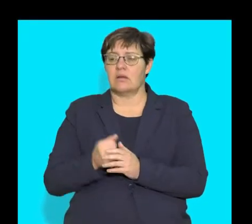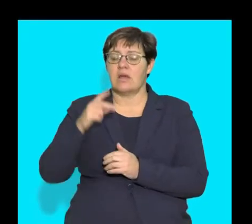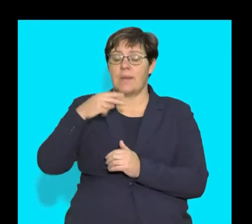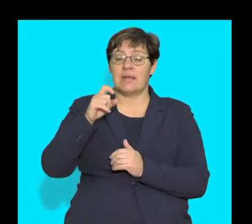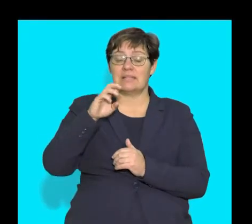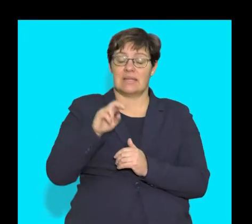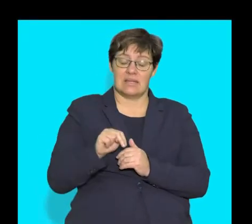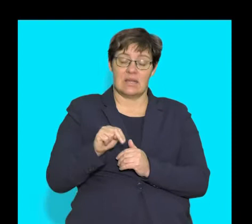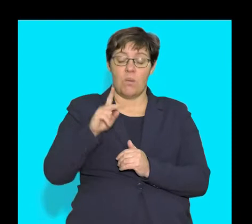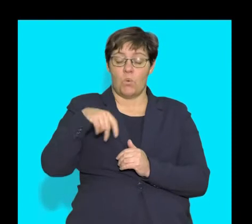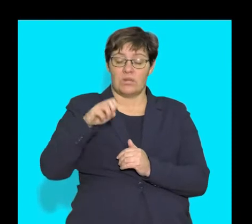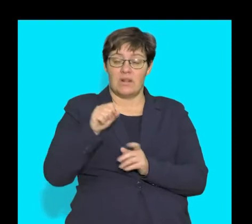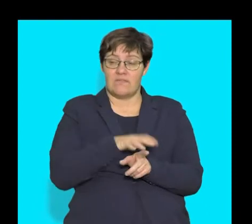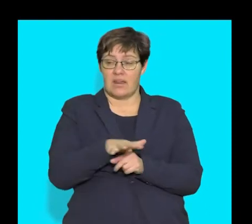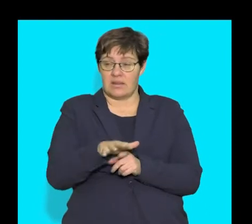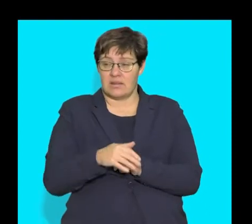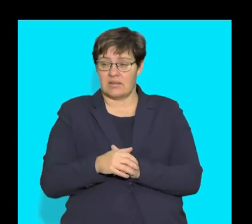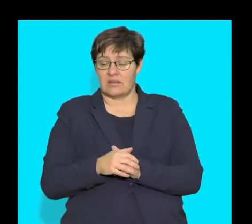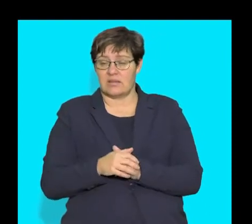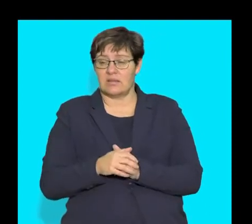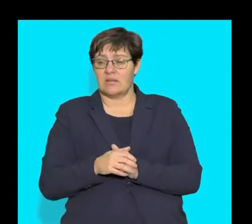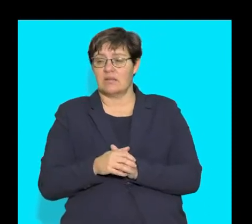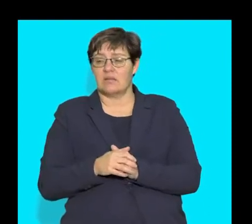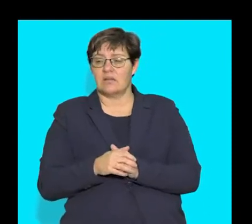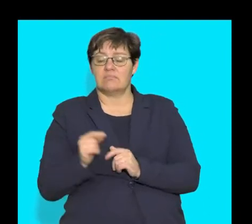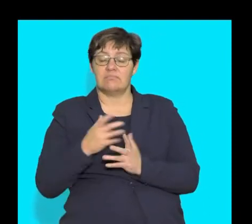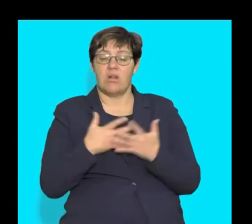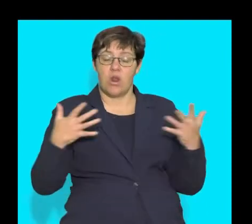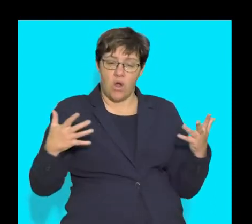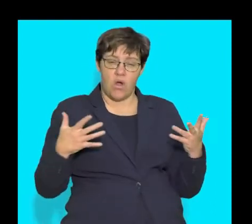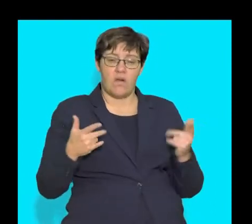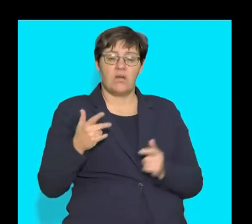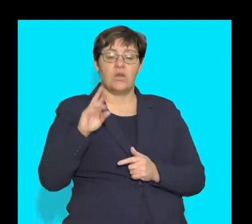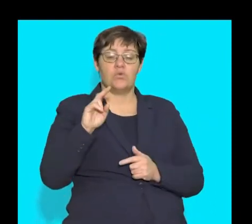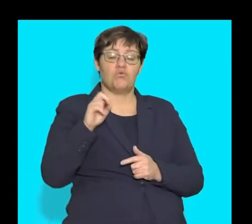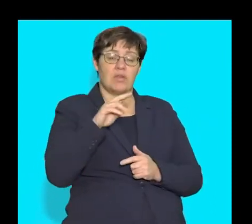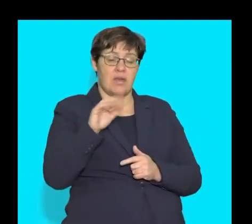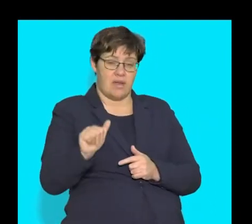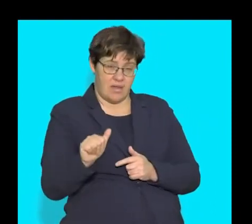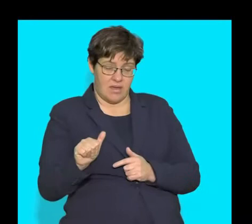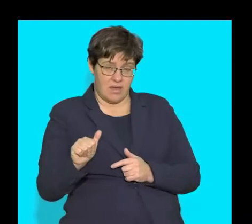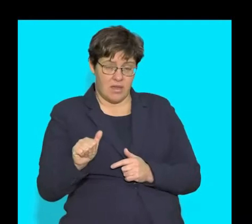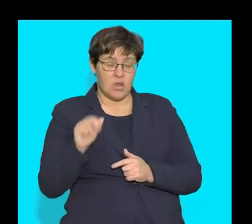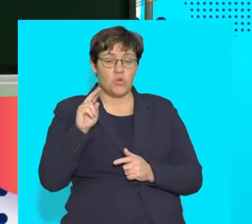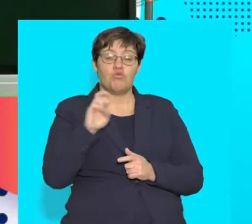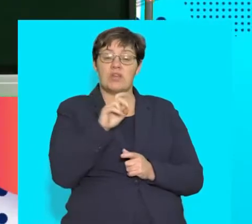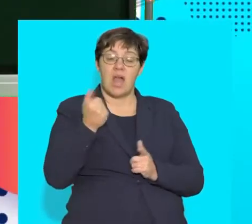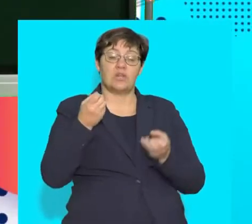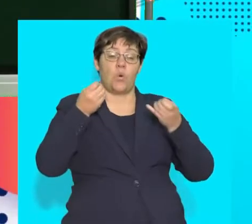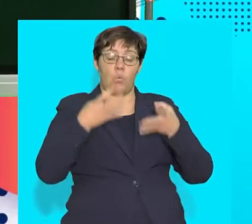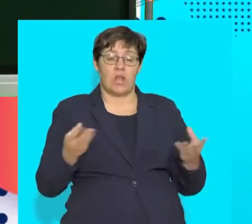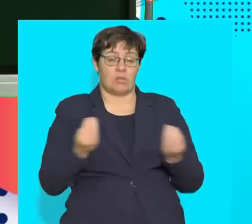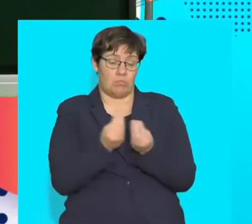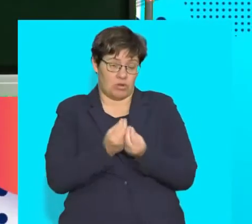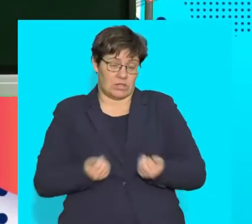Remember that this is the hepatic portal vein that we're talking about. And this would have a large amount of urea. Remember that